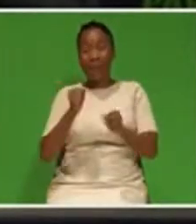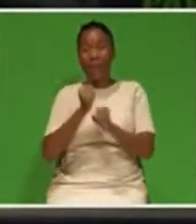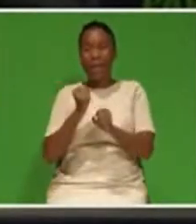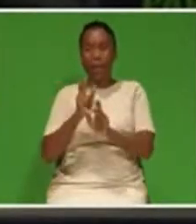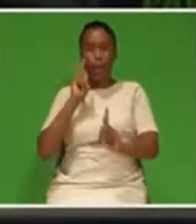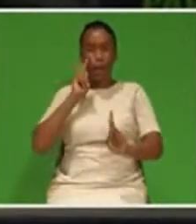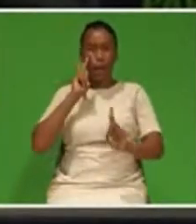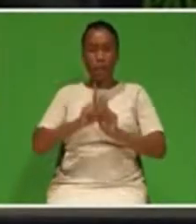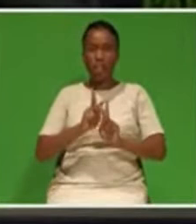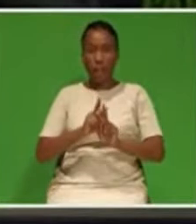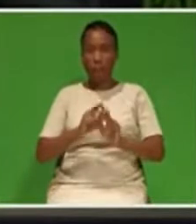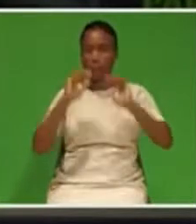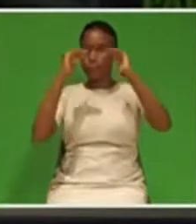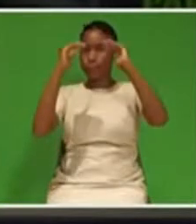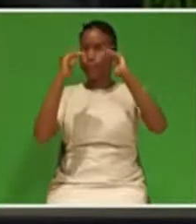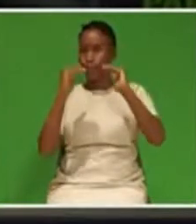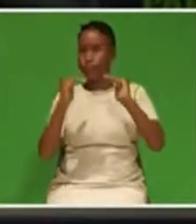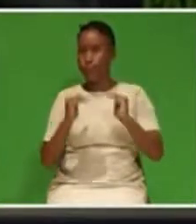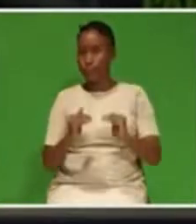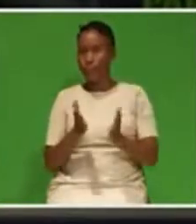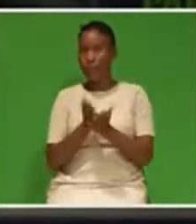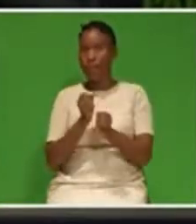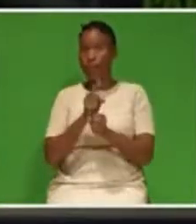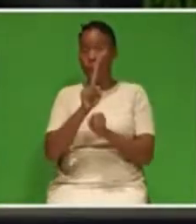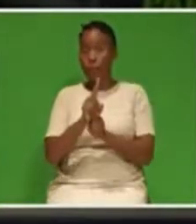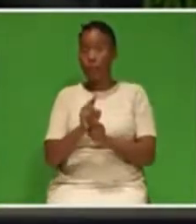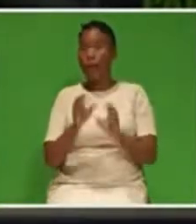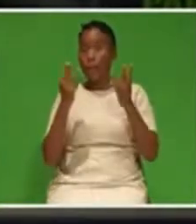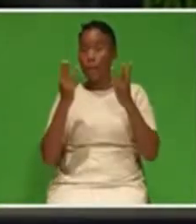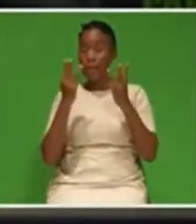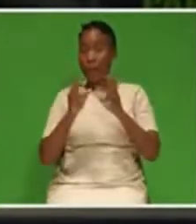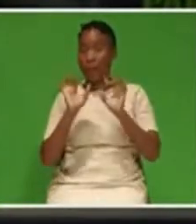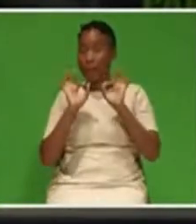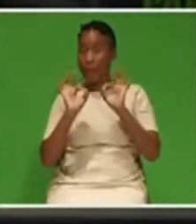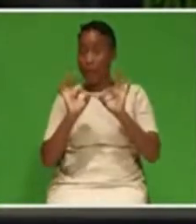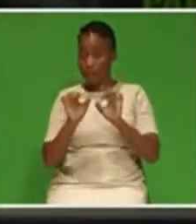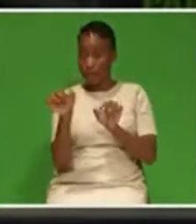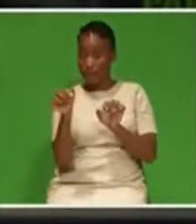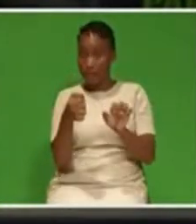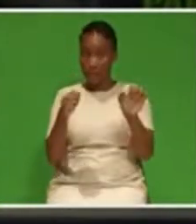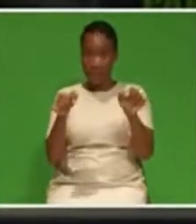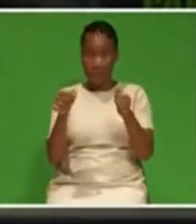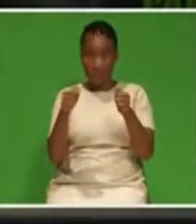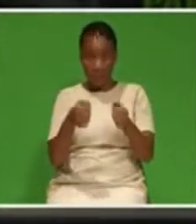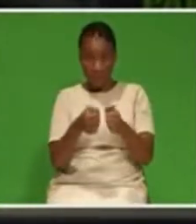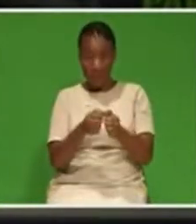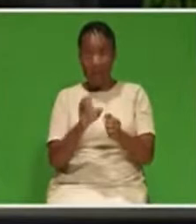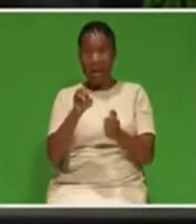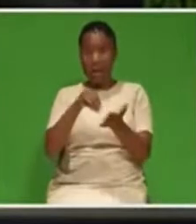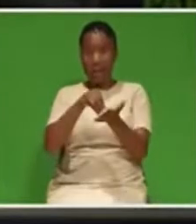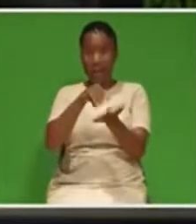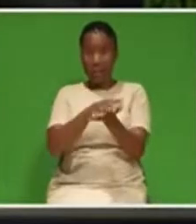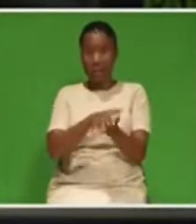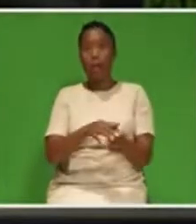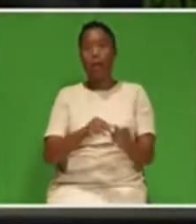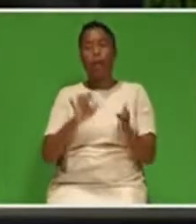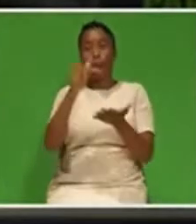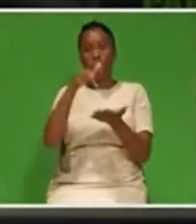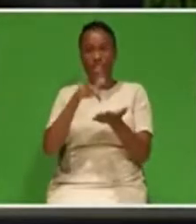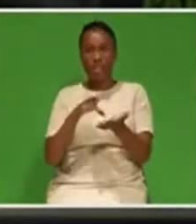to ensure that the right people are appointed and are placed in the right positions,